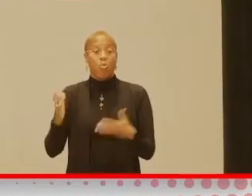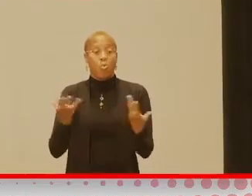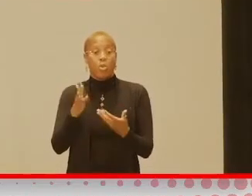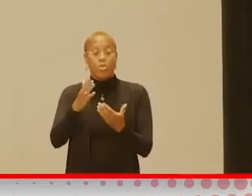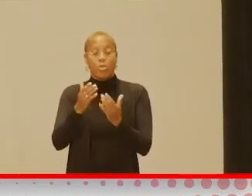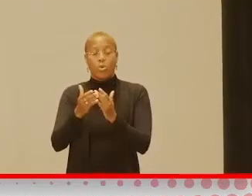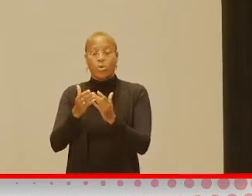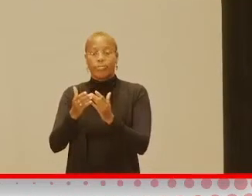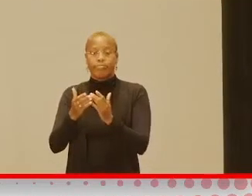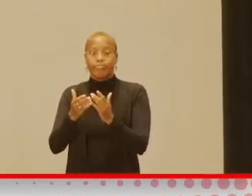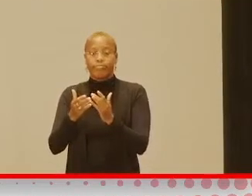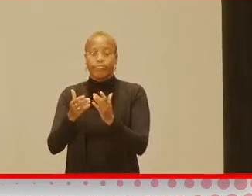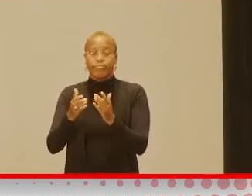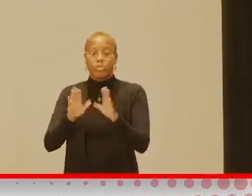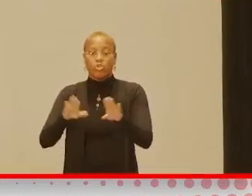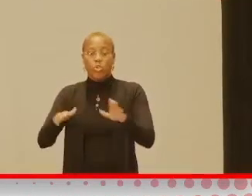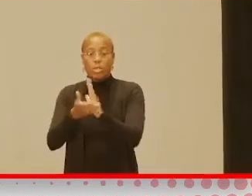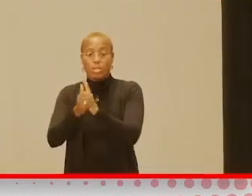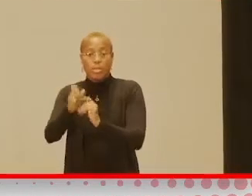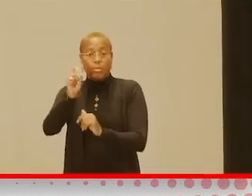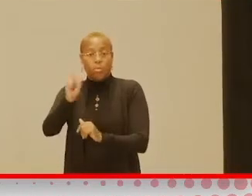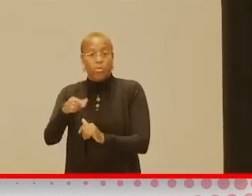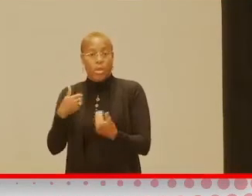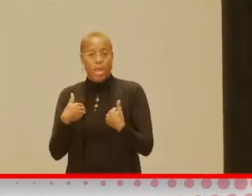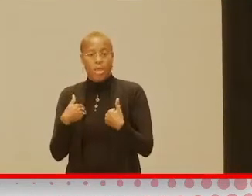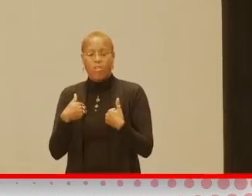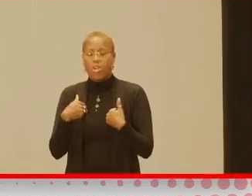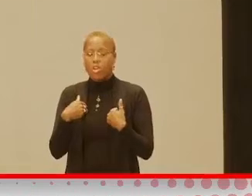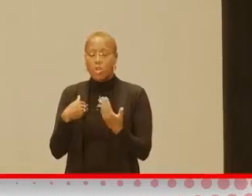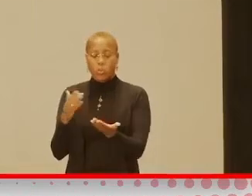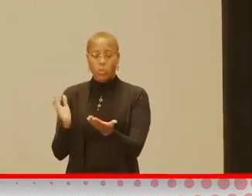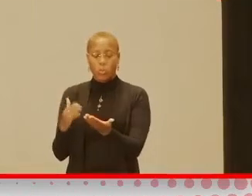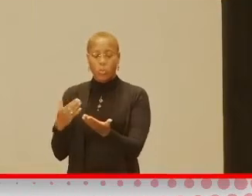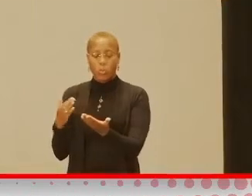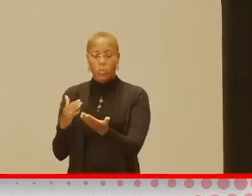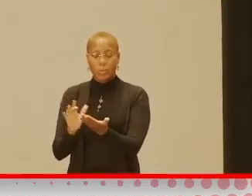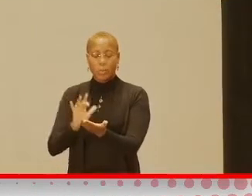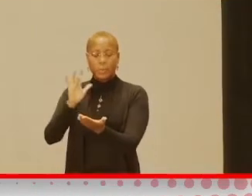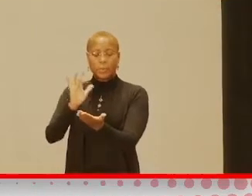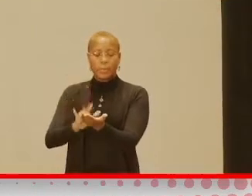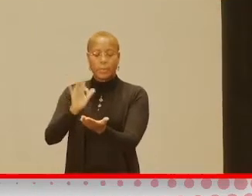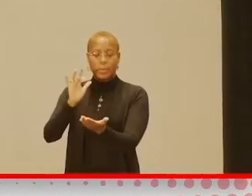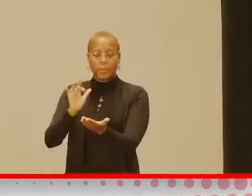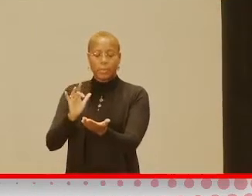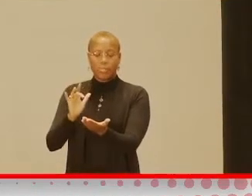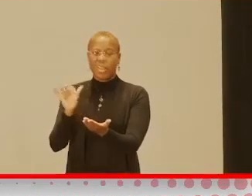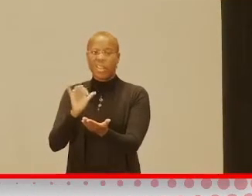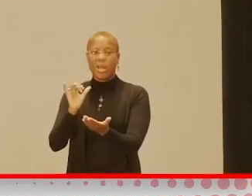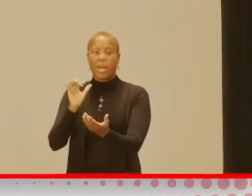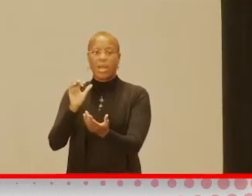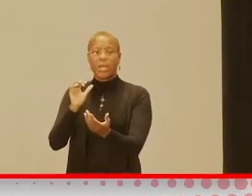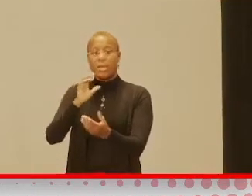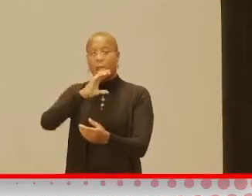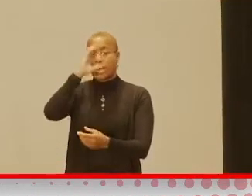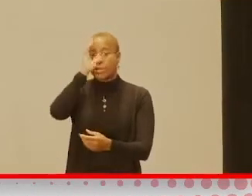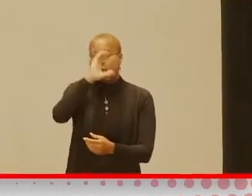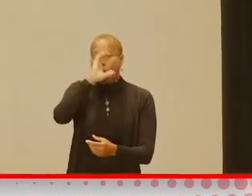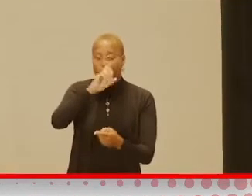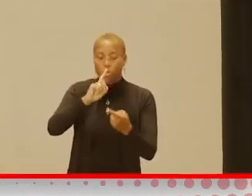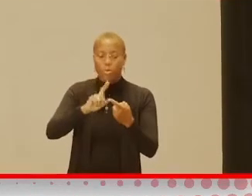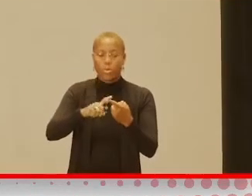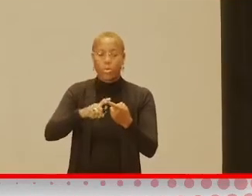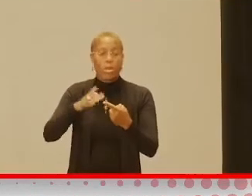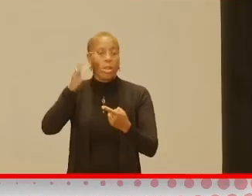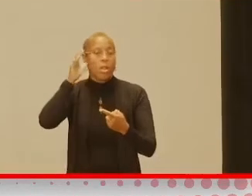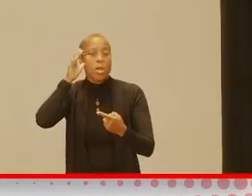need to start working on, you can go and pick one of those categories like, you know, exploring, listening, homemade toys,